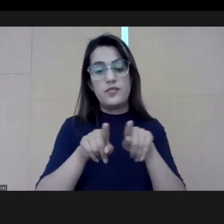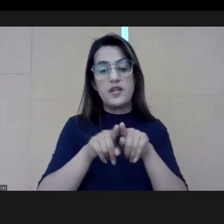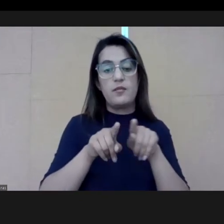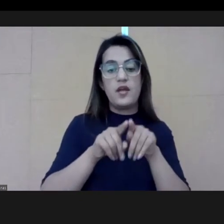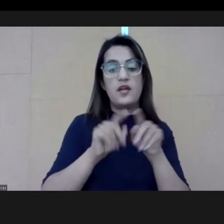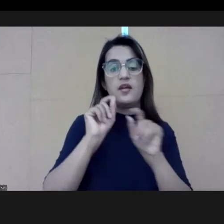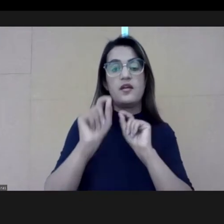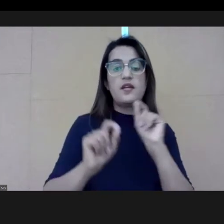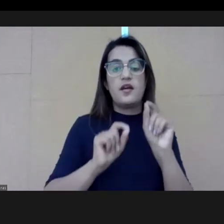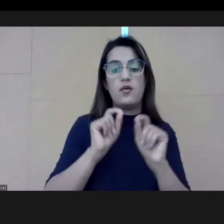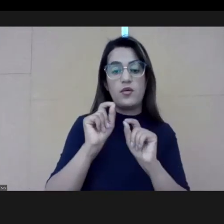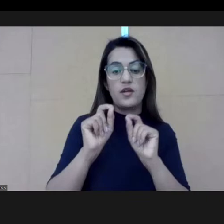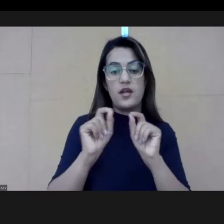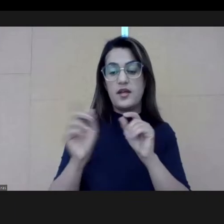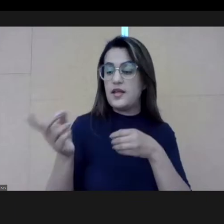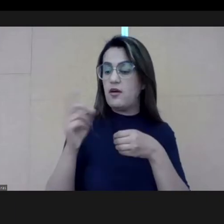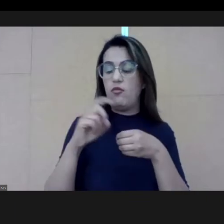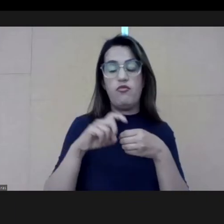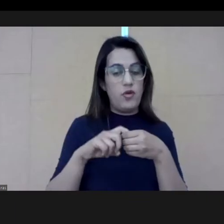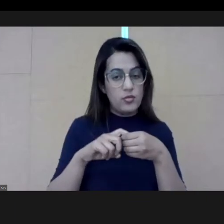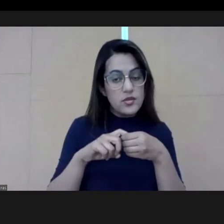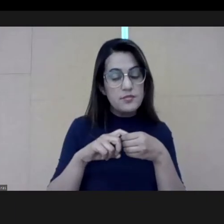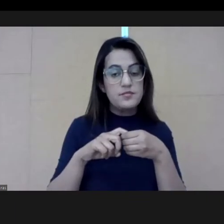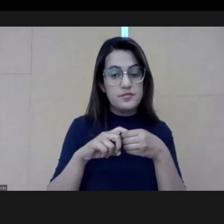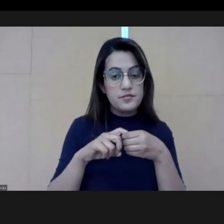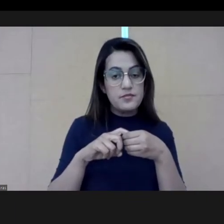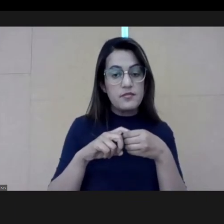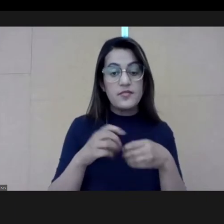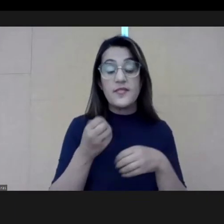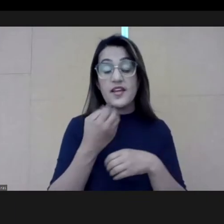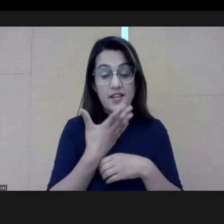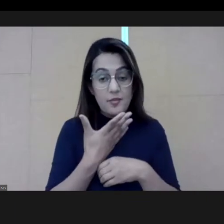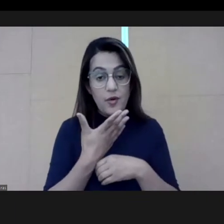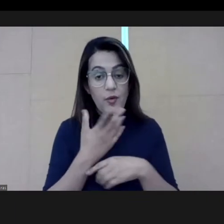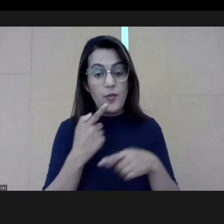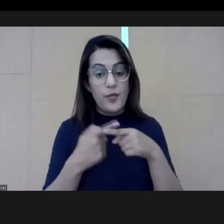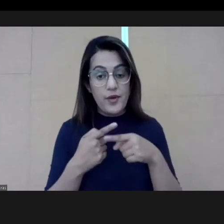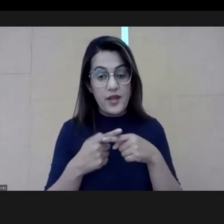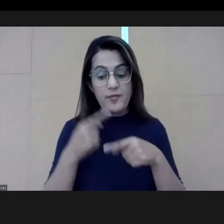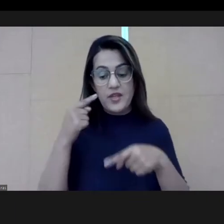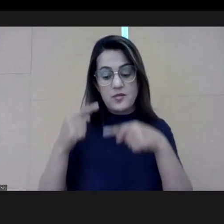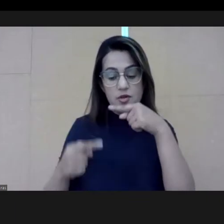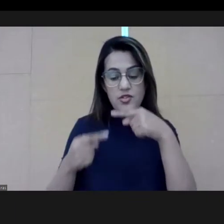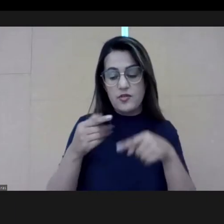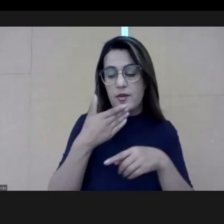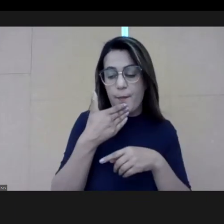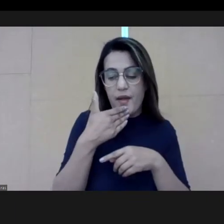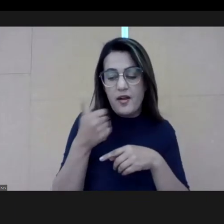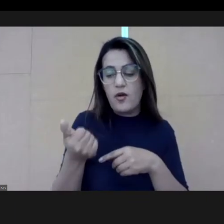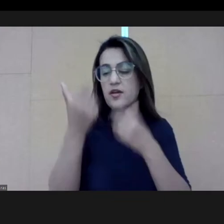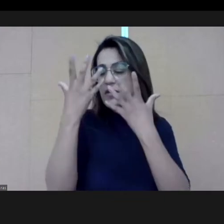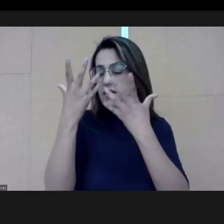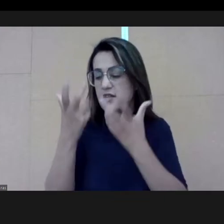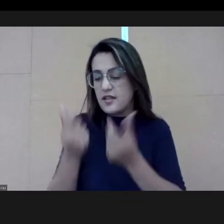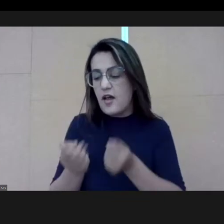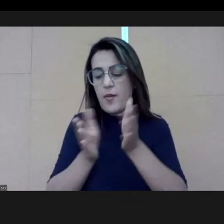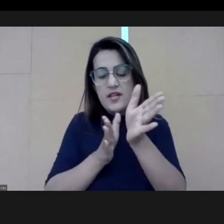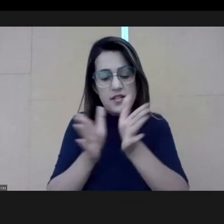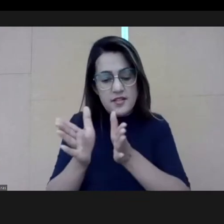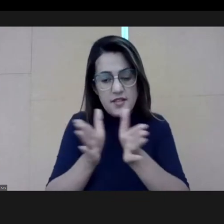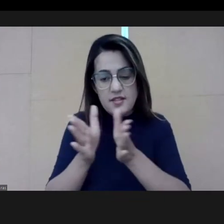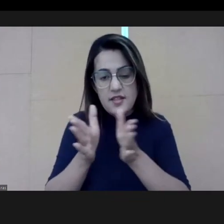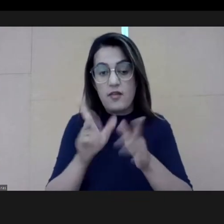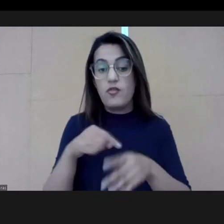I think this is a trend where there is no turning point. And this is good, because the public